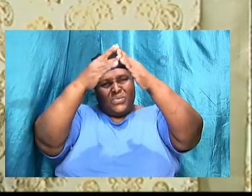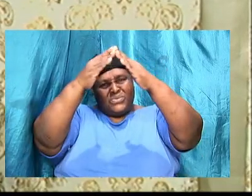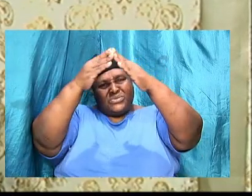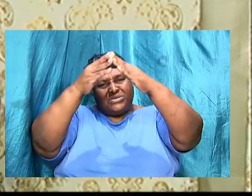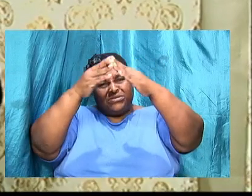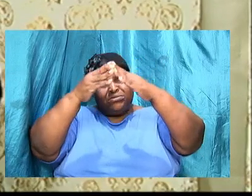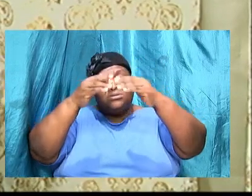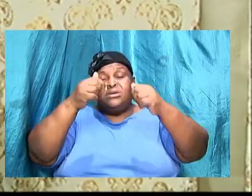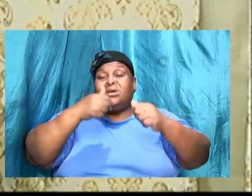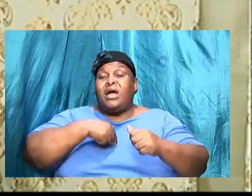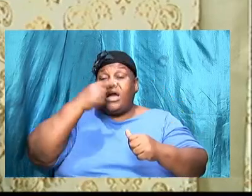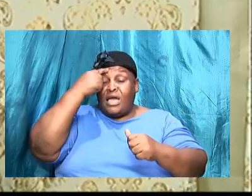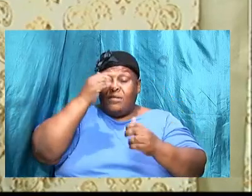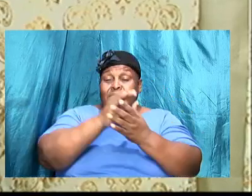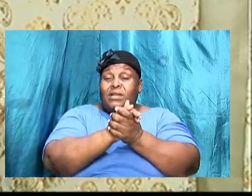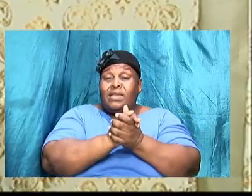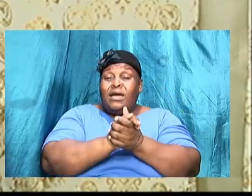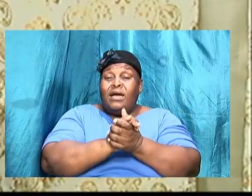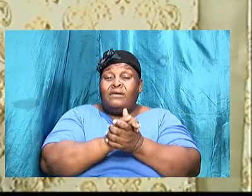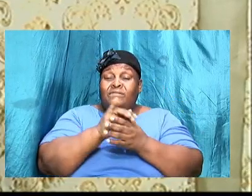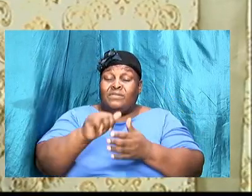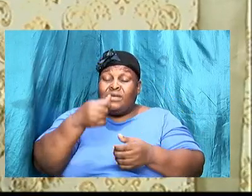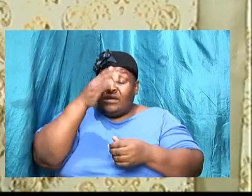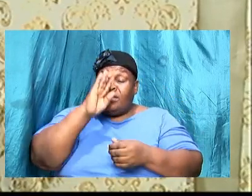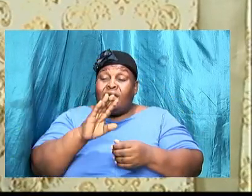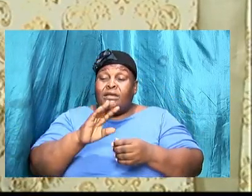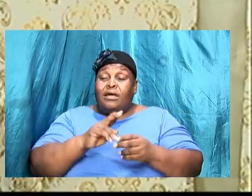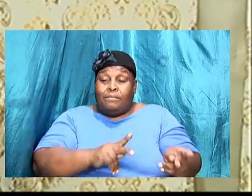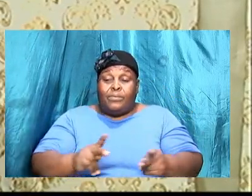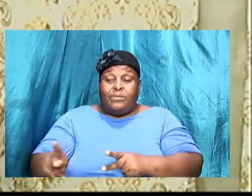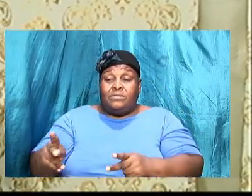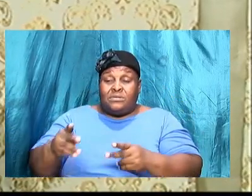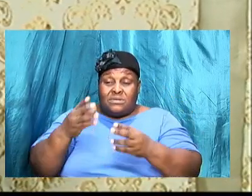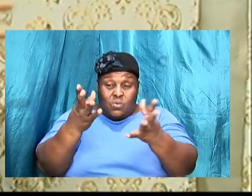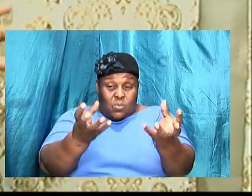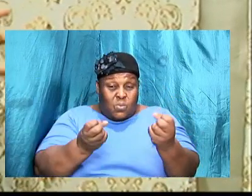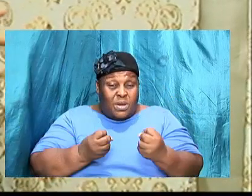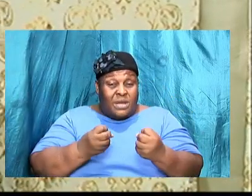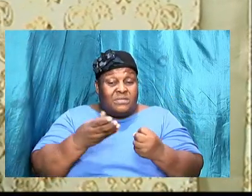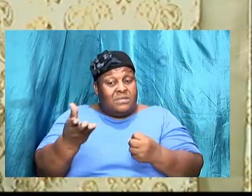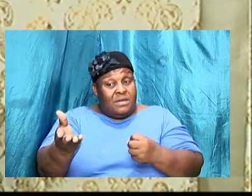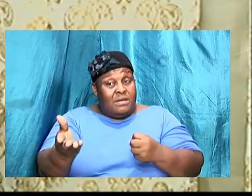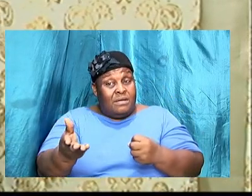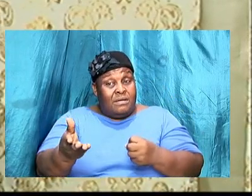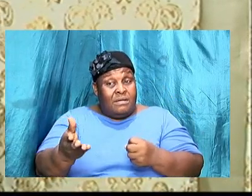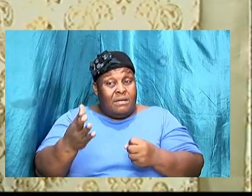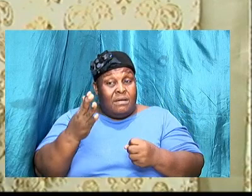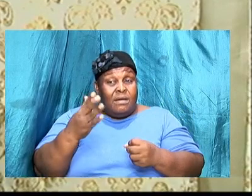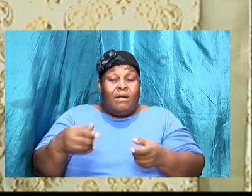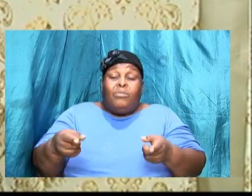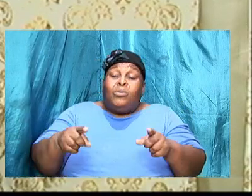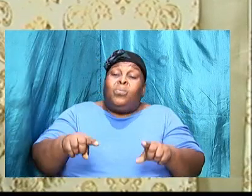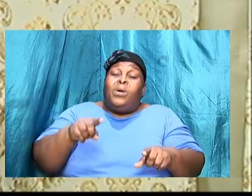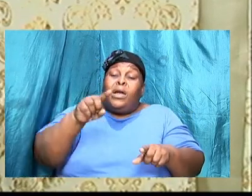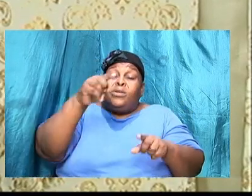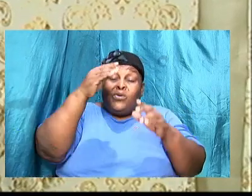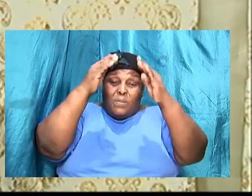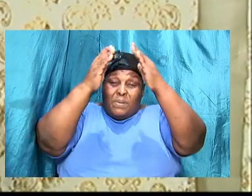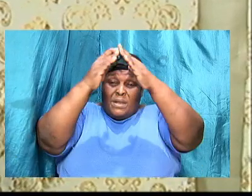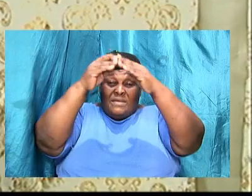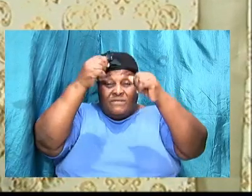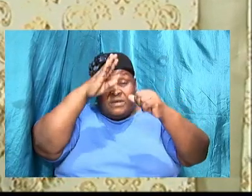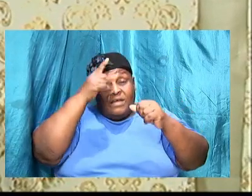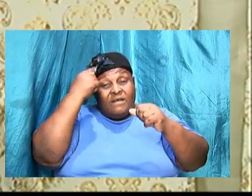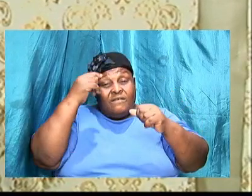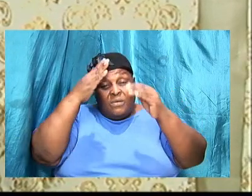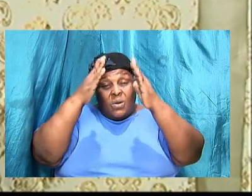I believe that it is God that put the desire there but while you believe in God for a house the works now tell you that you have